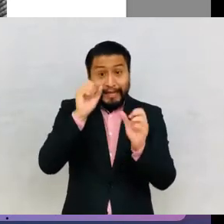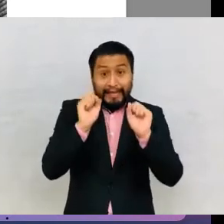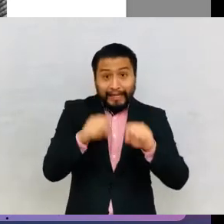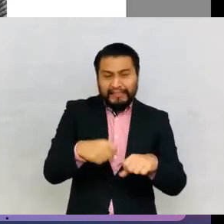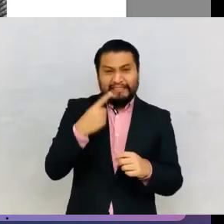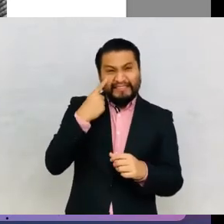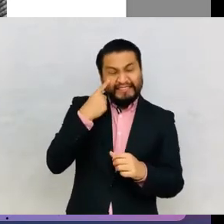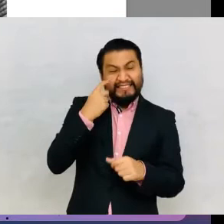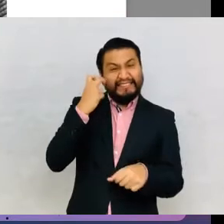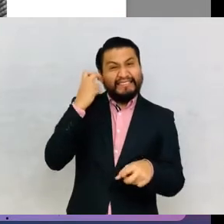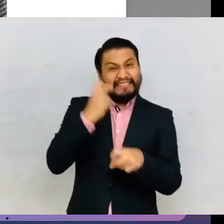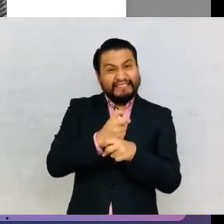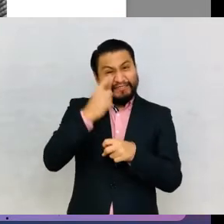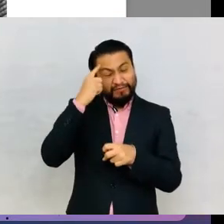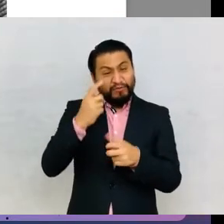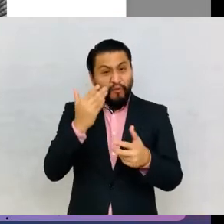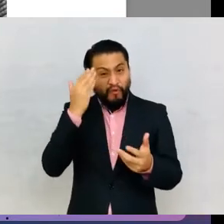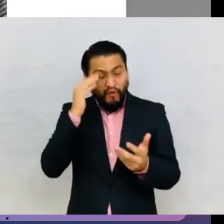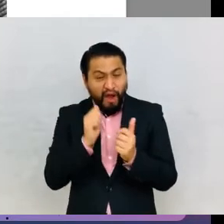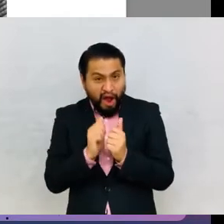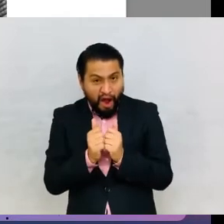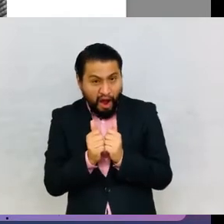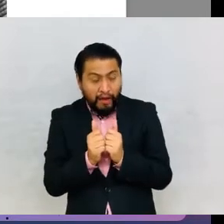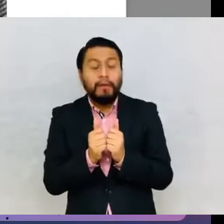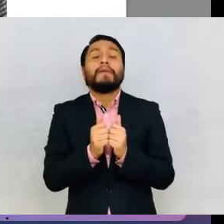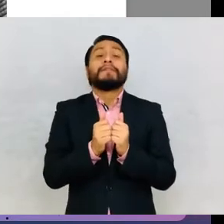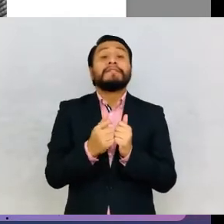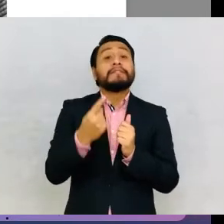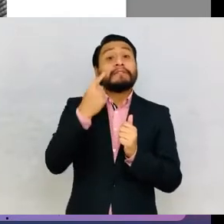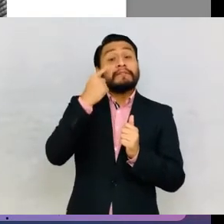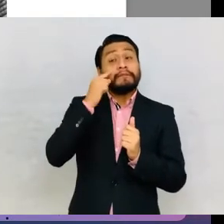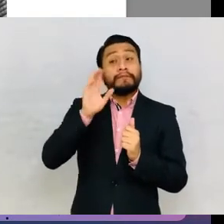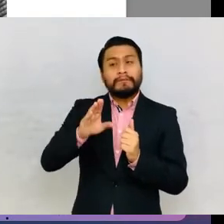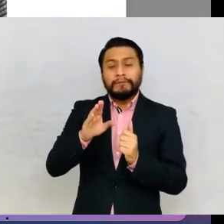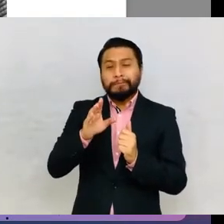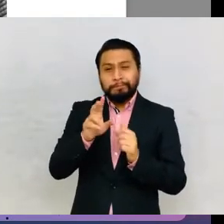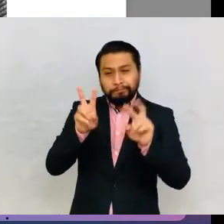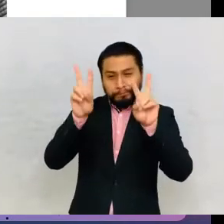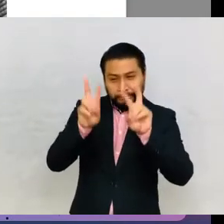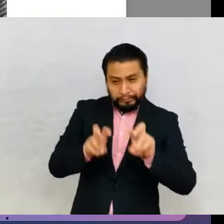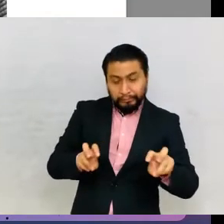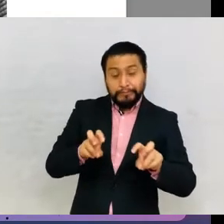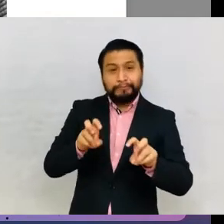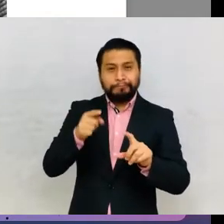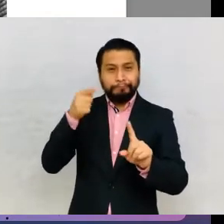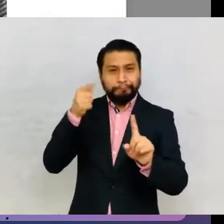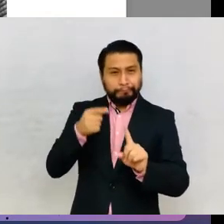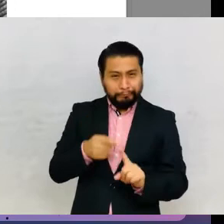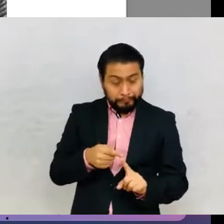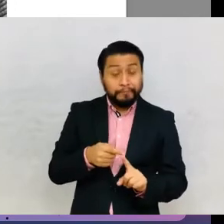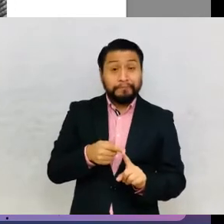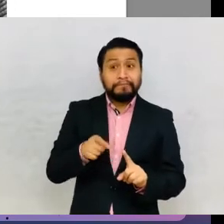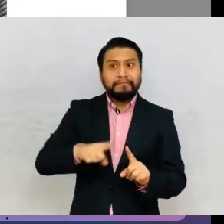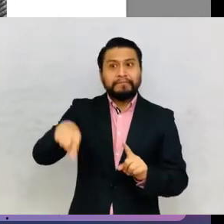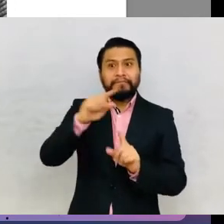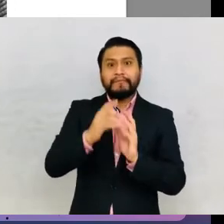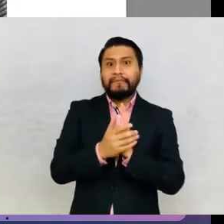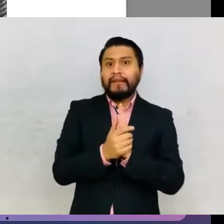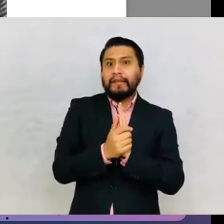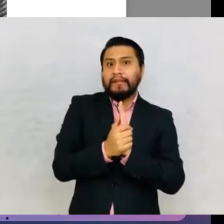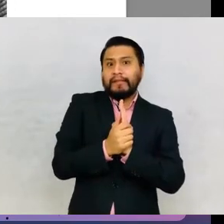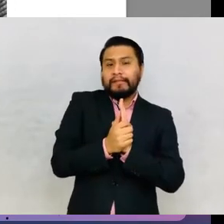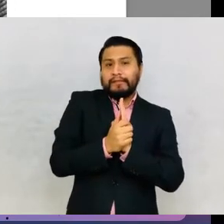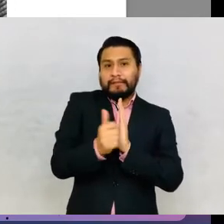very difficult to establish. This is evidenced in the observations and conclusions that the experts drew